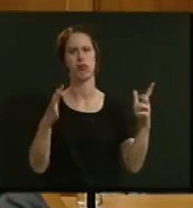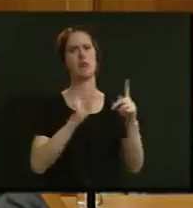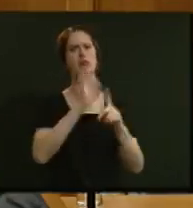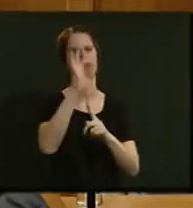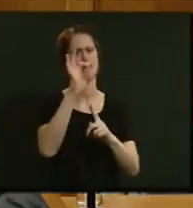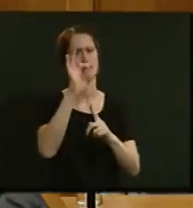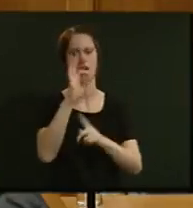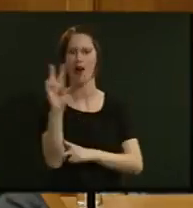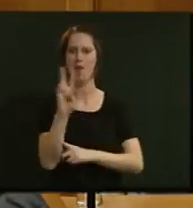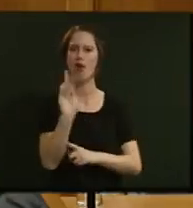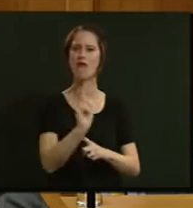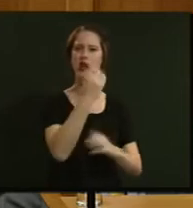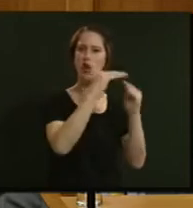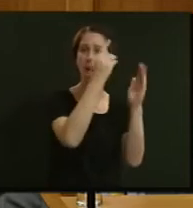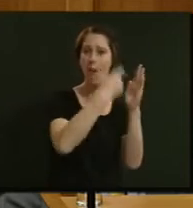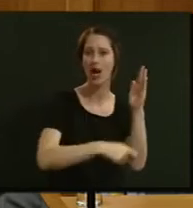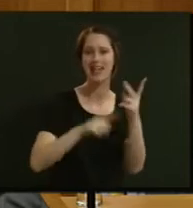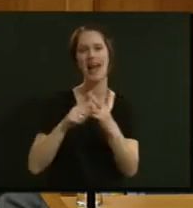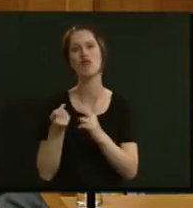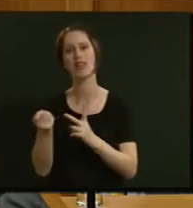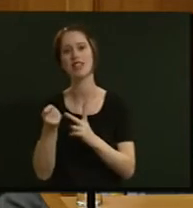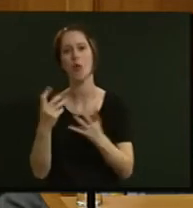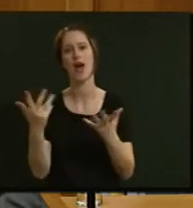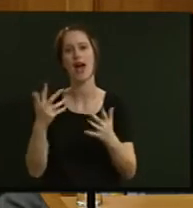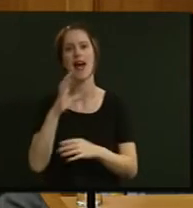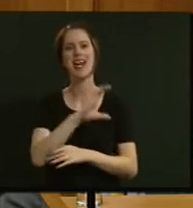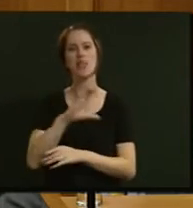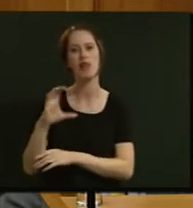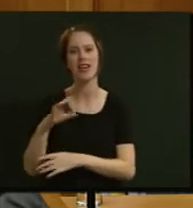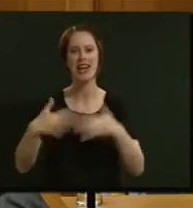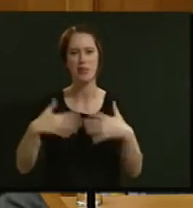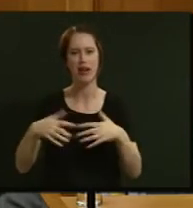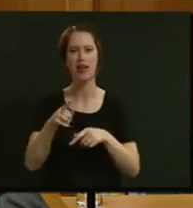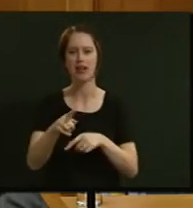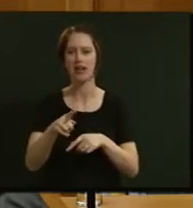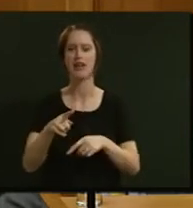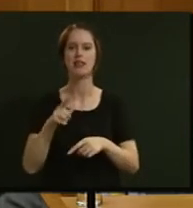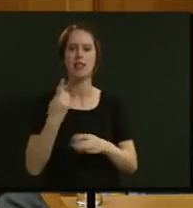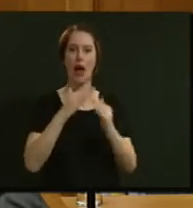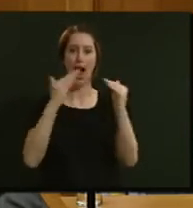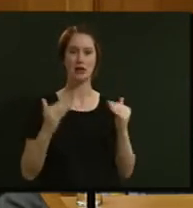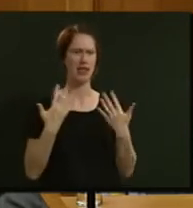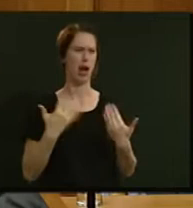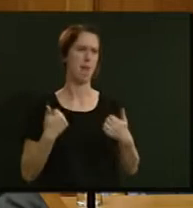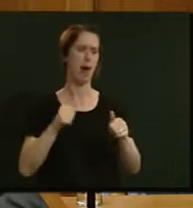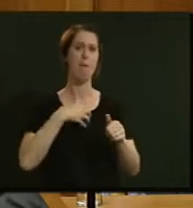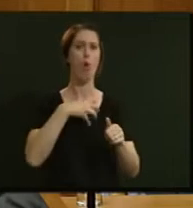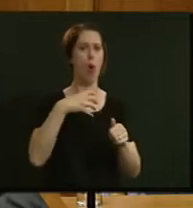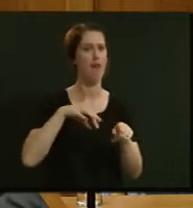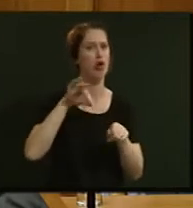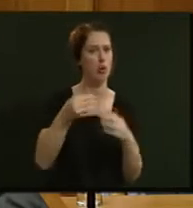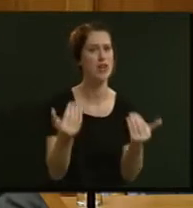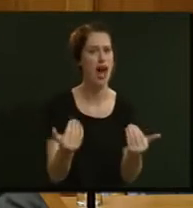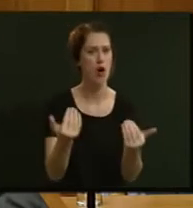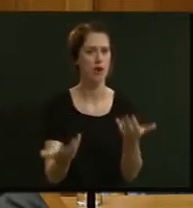for both first home buyers and renters in Canterbury to the point where housing is way more affordable today than